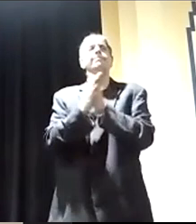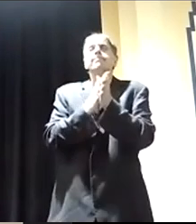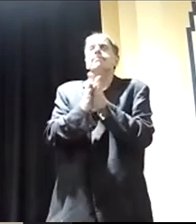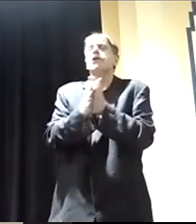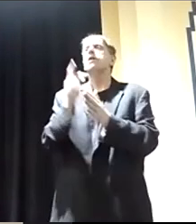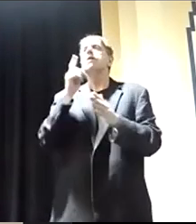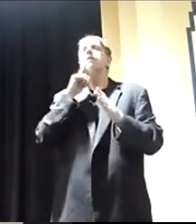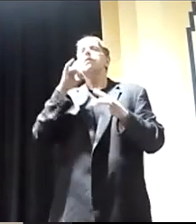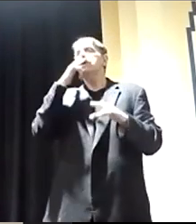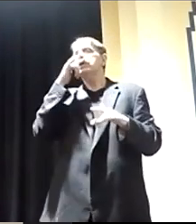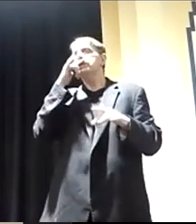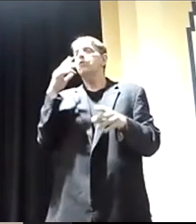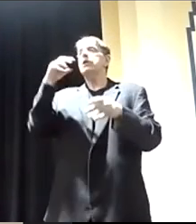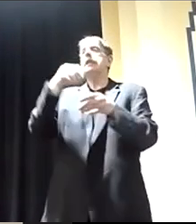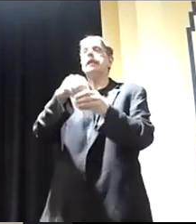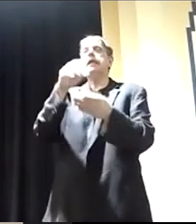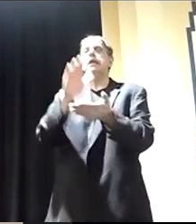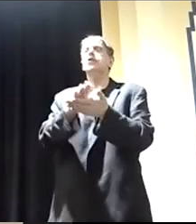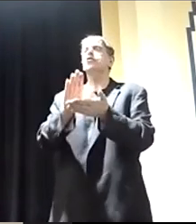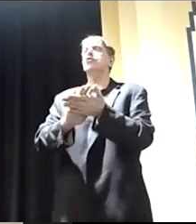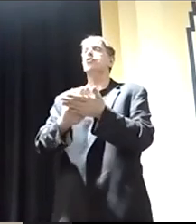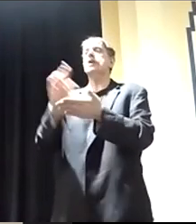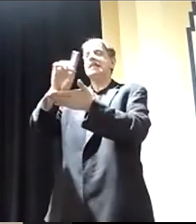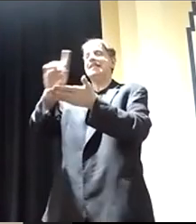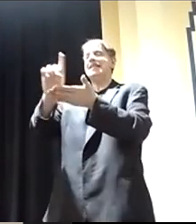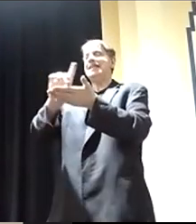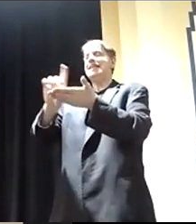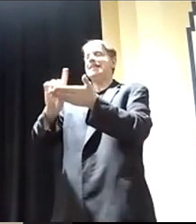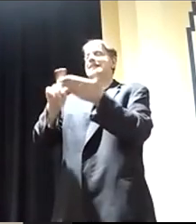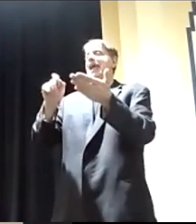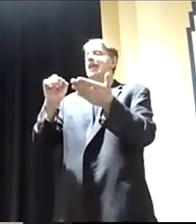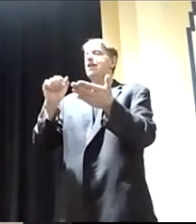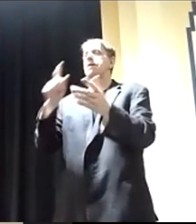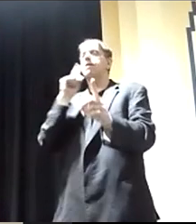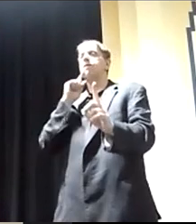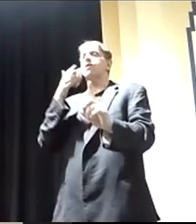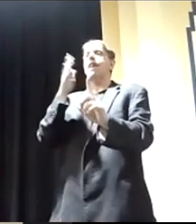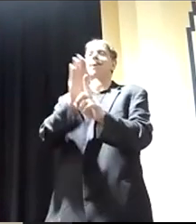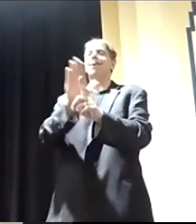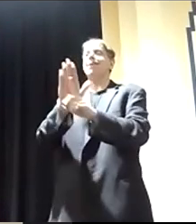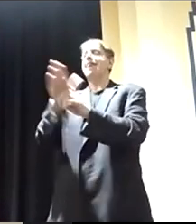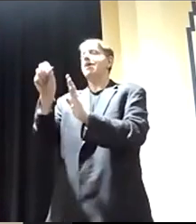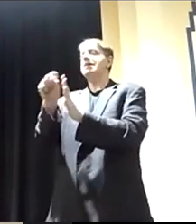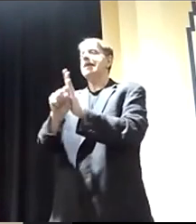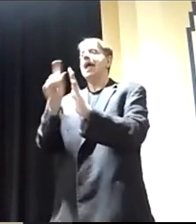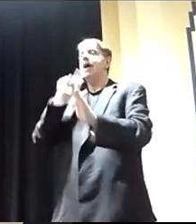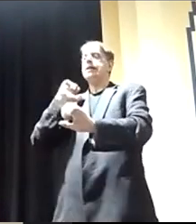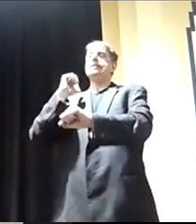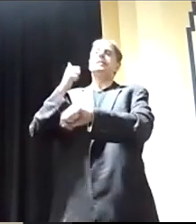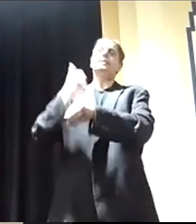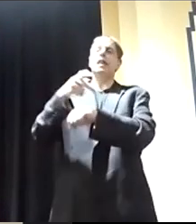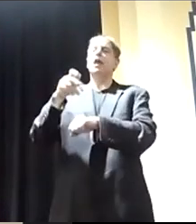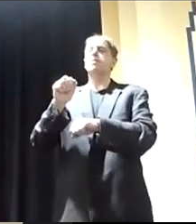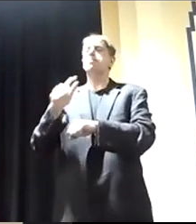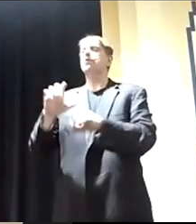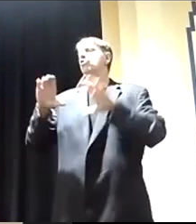children through the school, make the design up for their states and the states choose the design of how you want to lay these panels out, make it a group